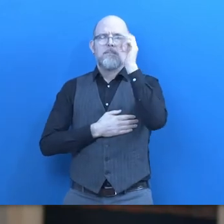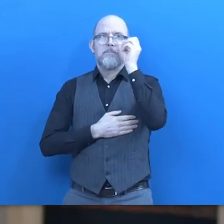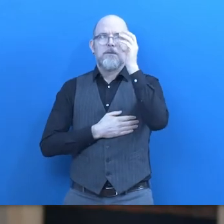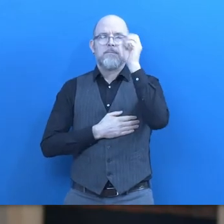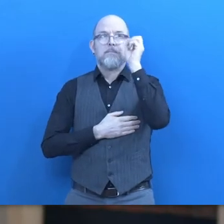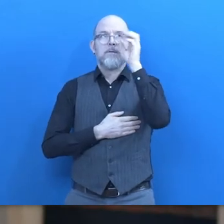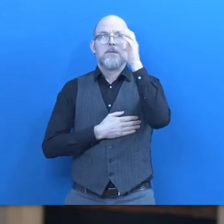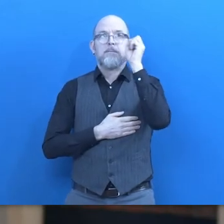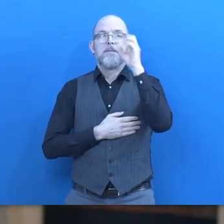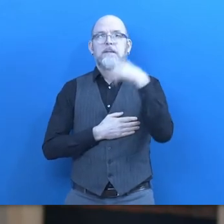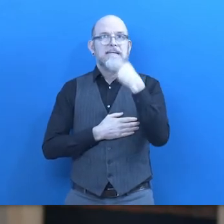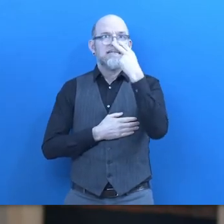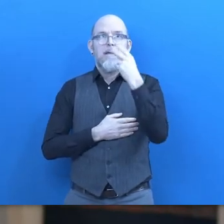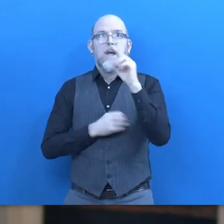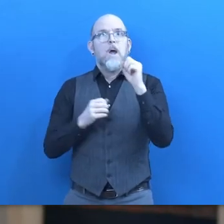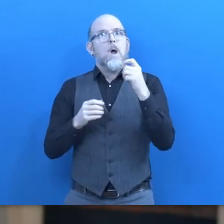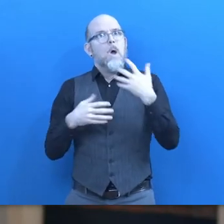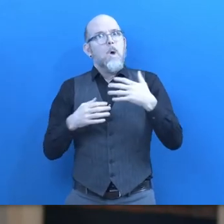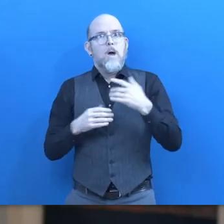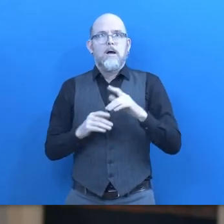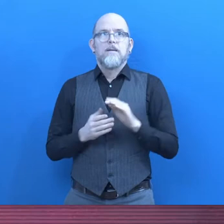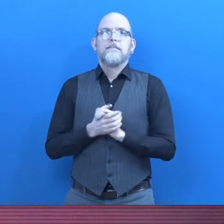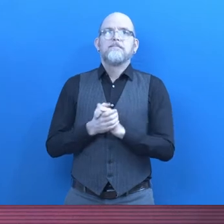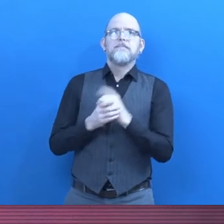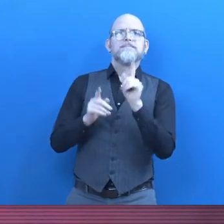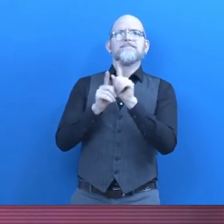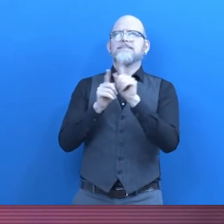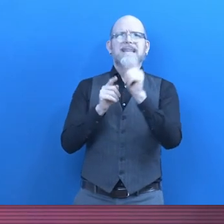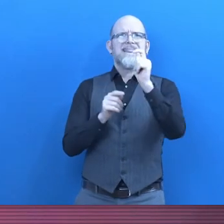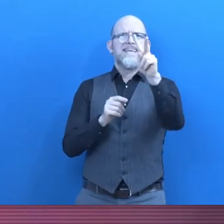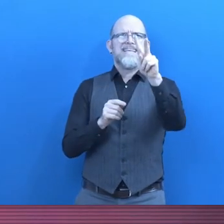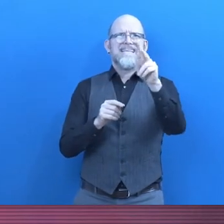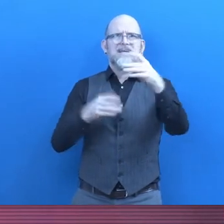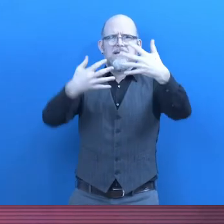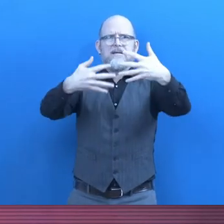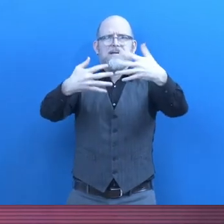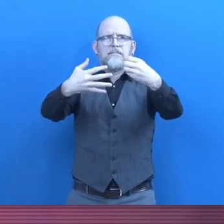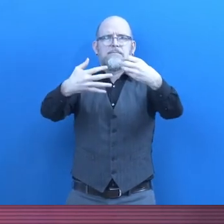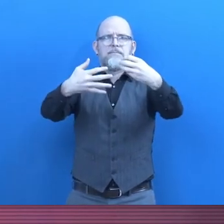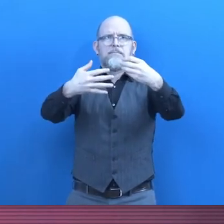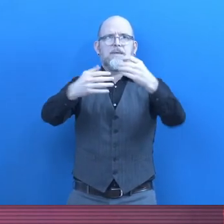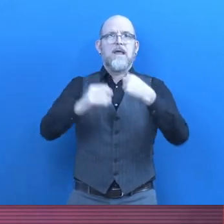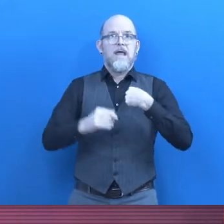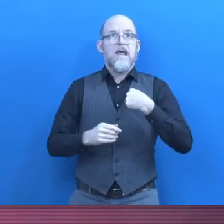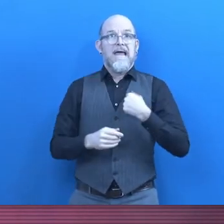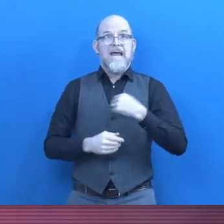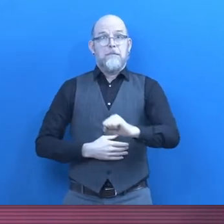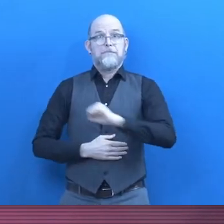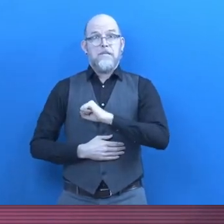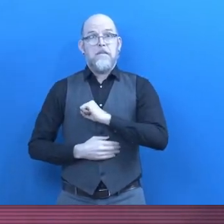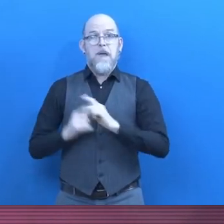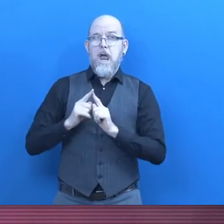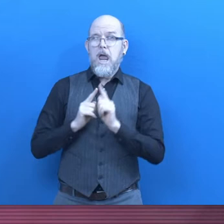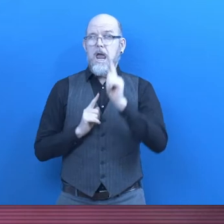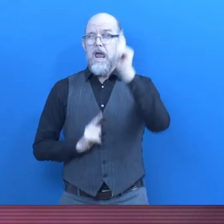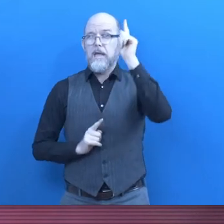strobing and flashing like a like a bad signal to the television the higher my heart rate is the faster that flashing occurs so when